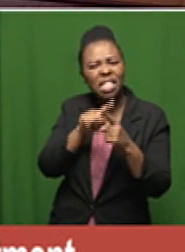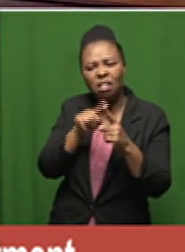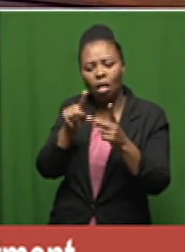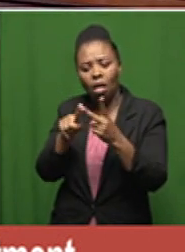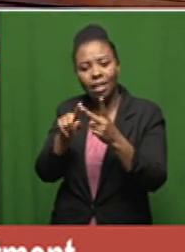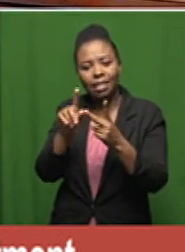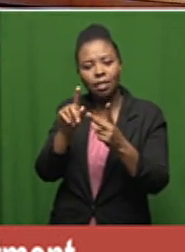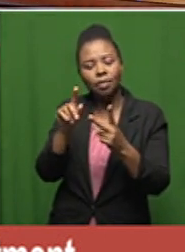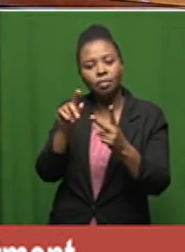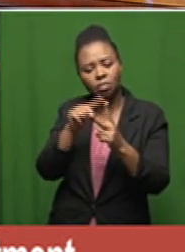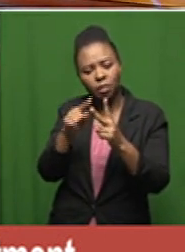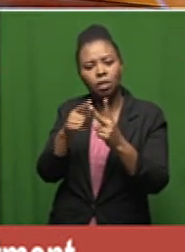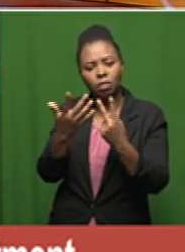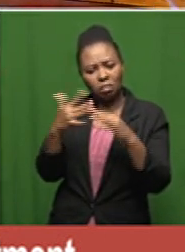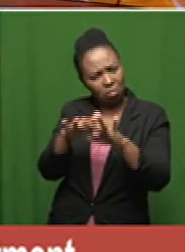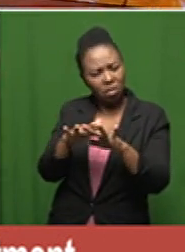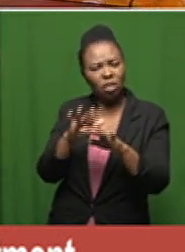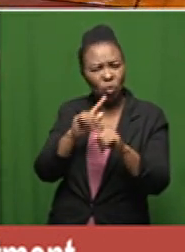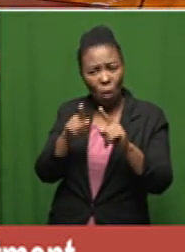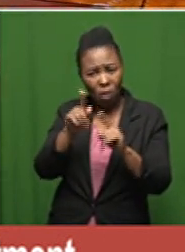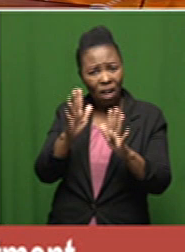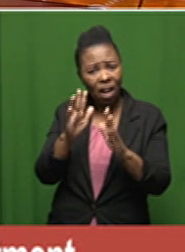at all without steroids do you know